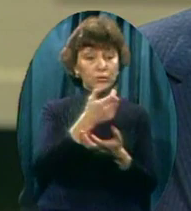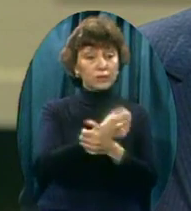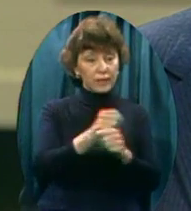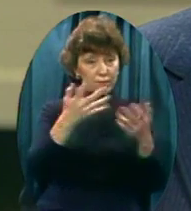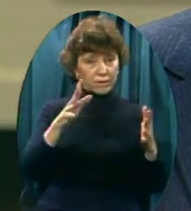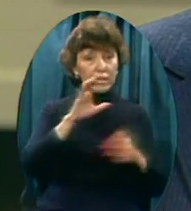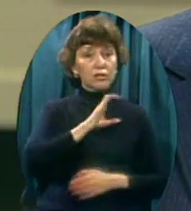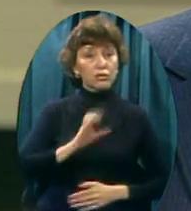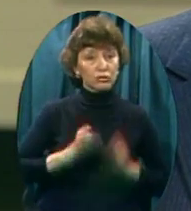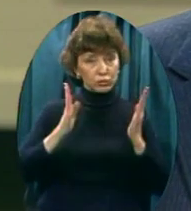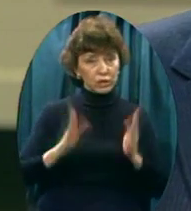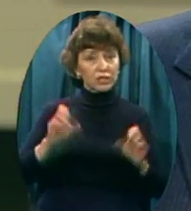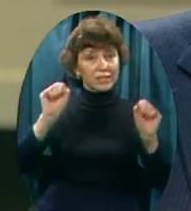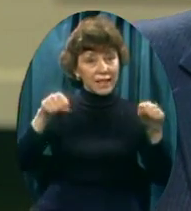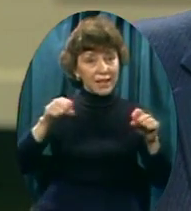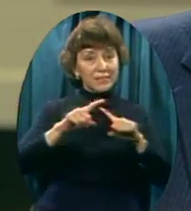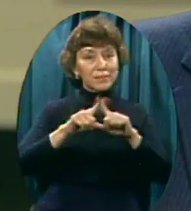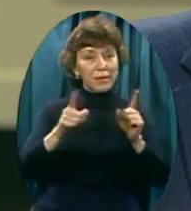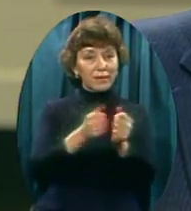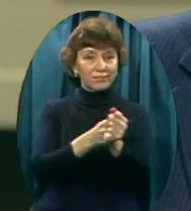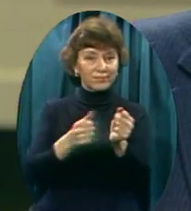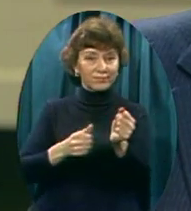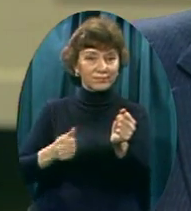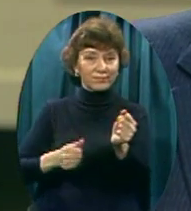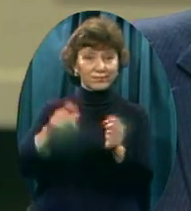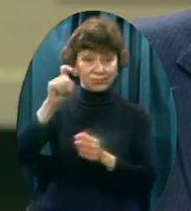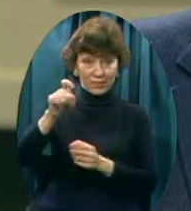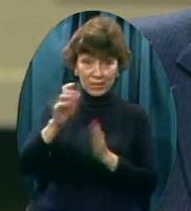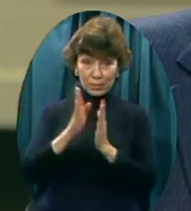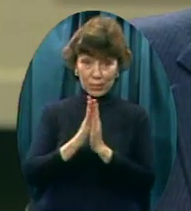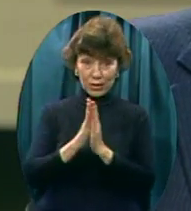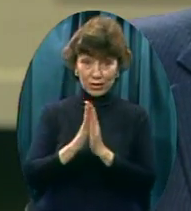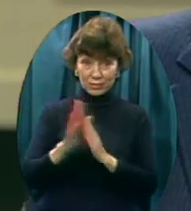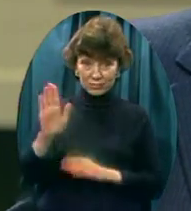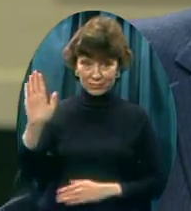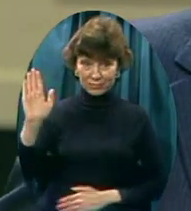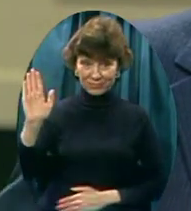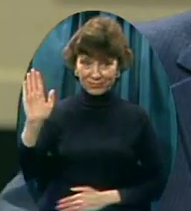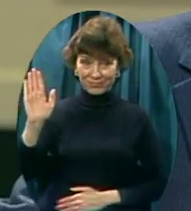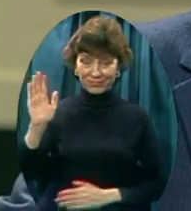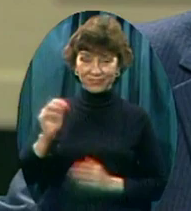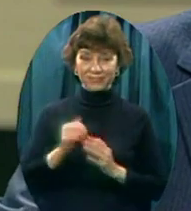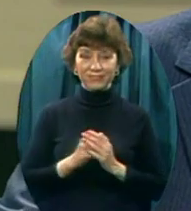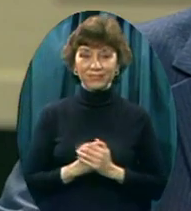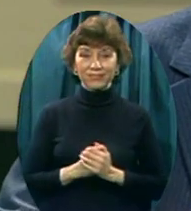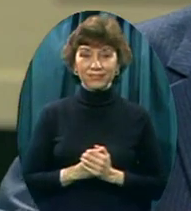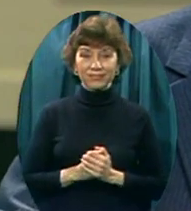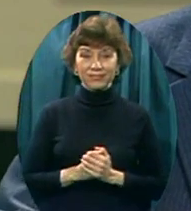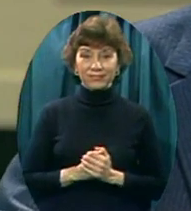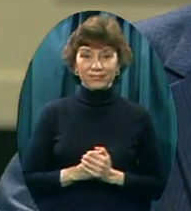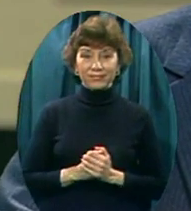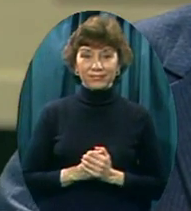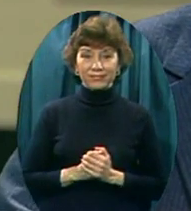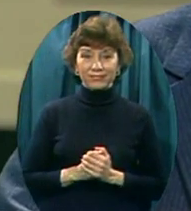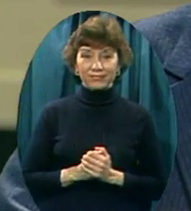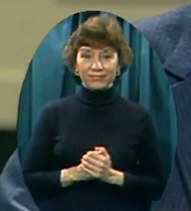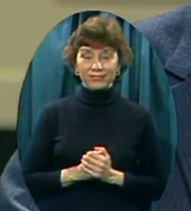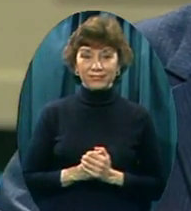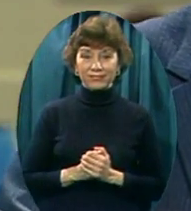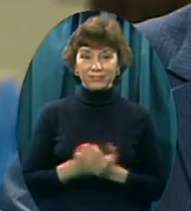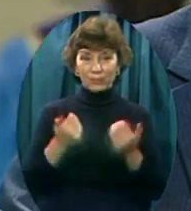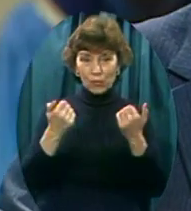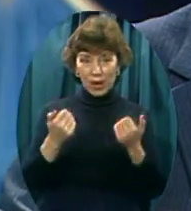Please Just slip it up right now God bless every one of you Could we stand With our heads bowed Eyes closed